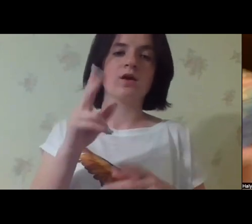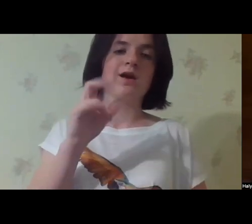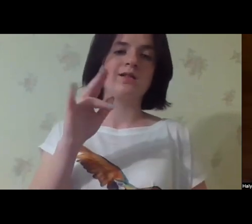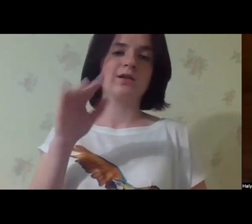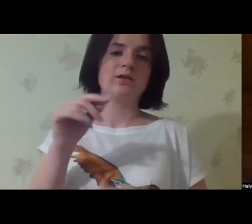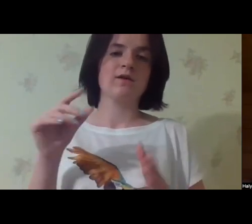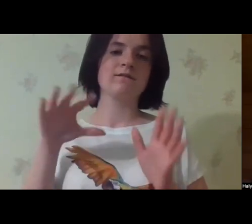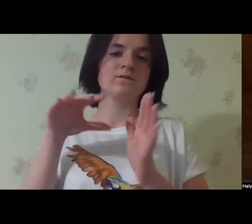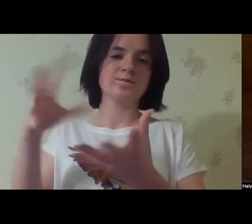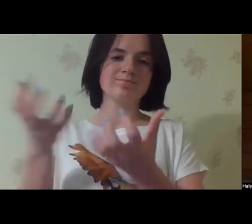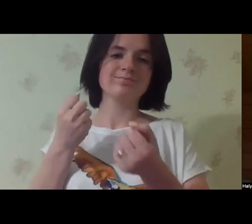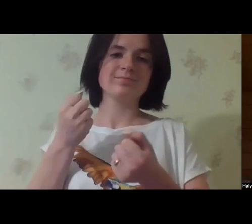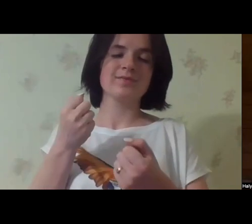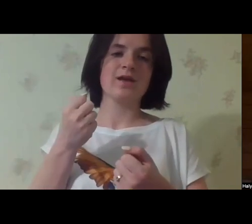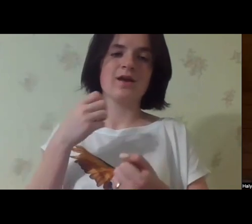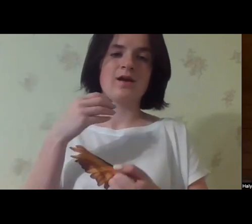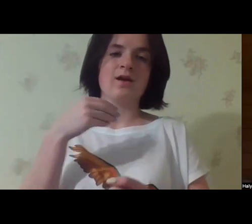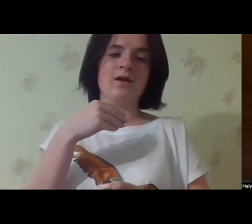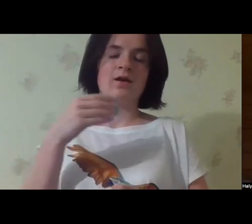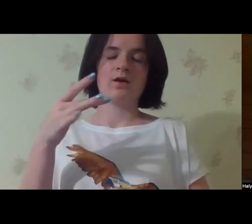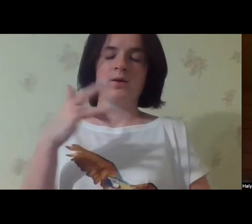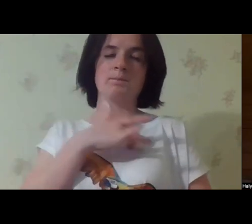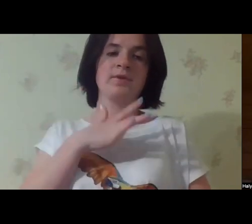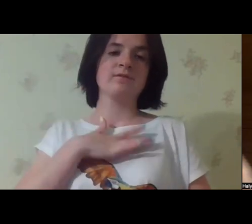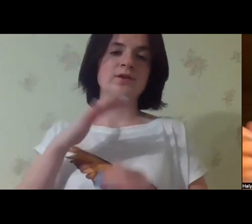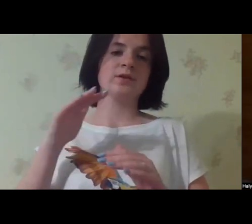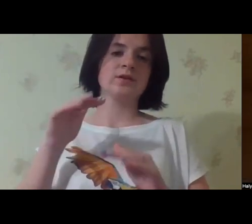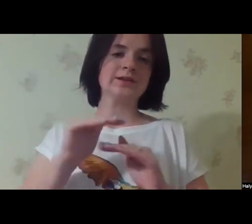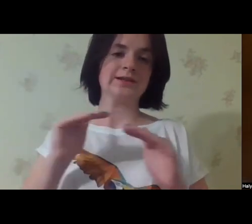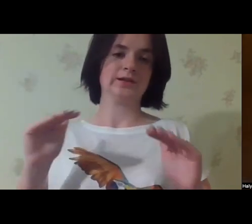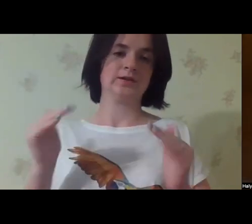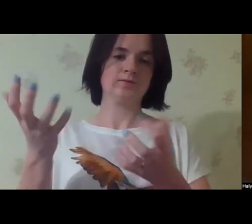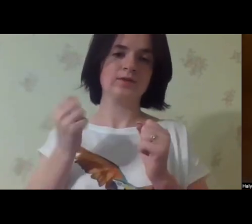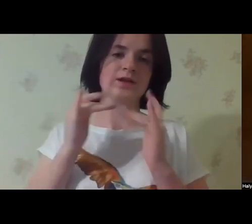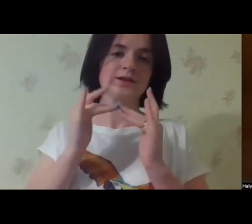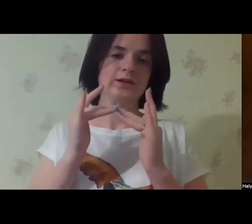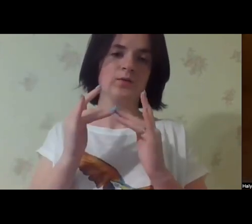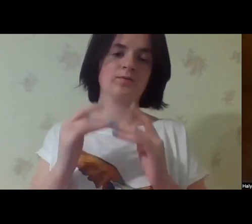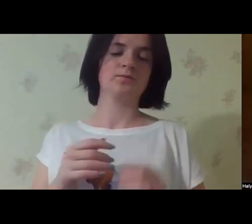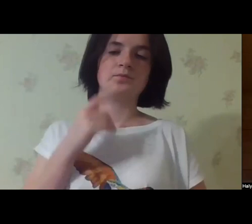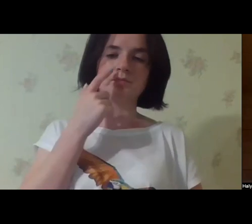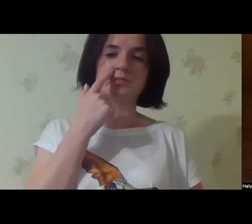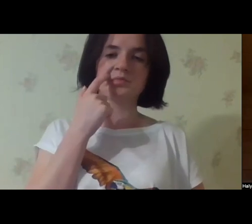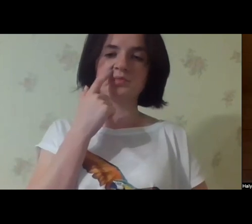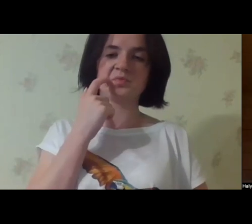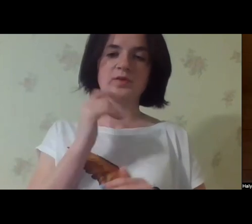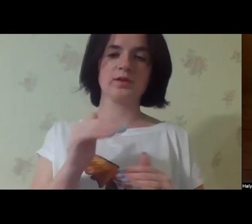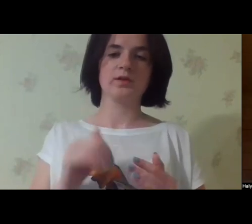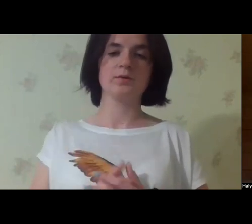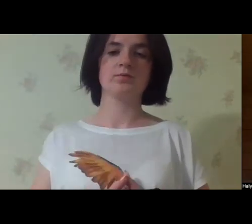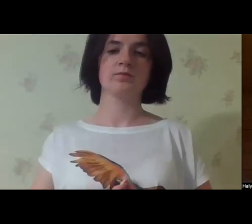the candidate for adoption, and currently I am on a very complicated stage of searching for my child.